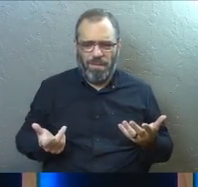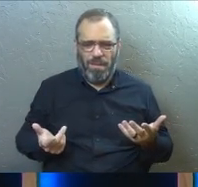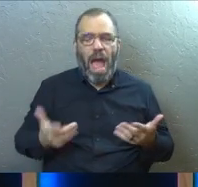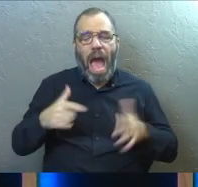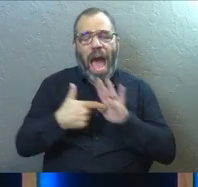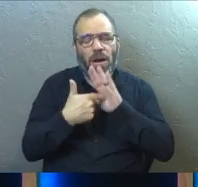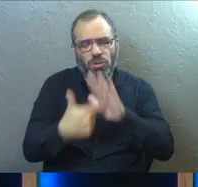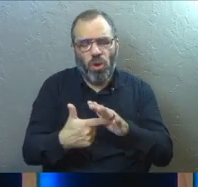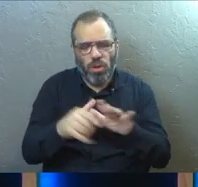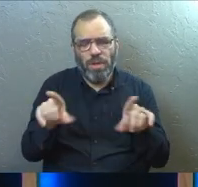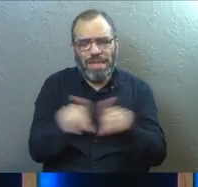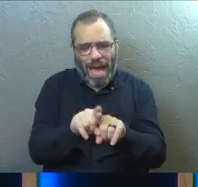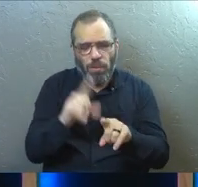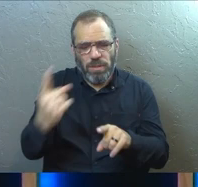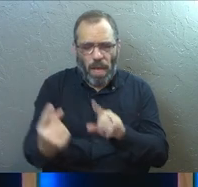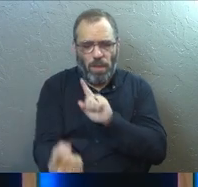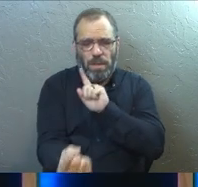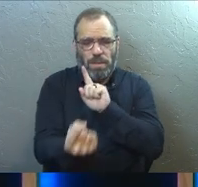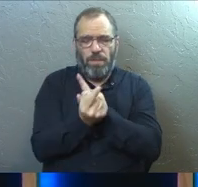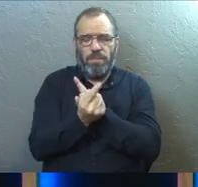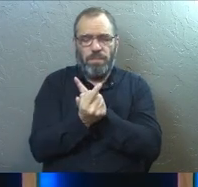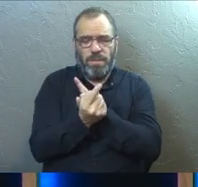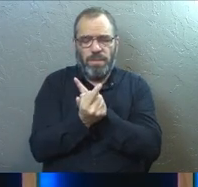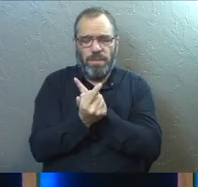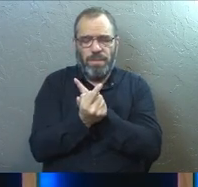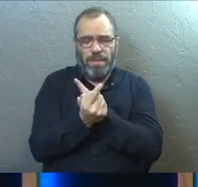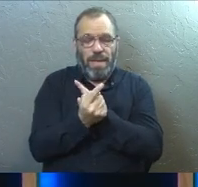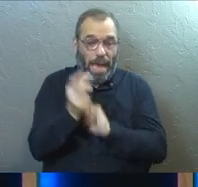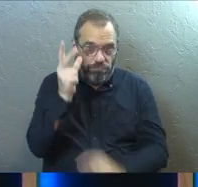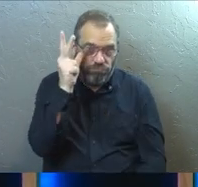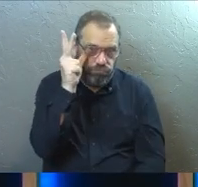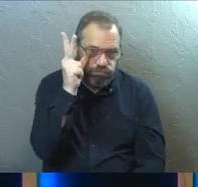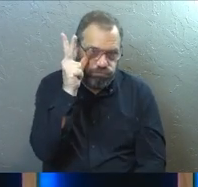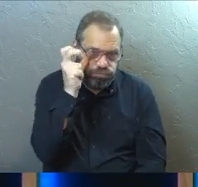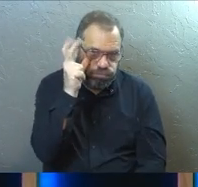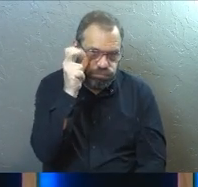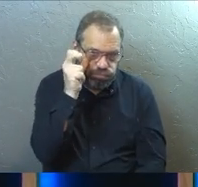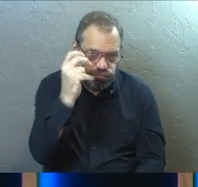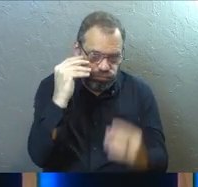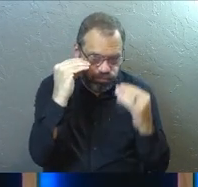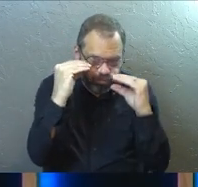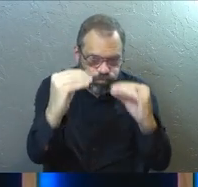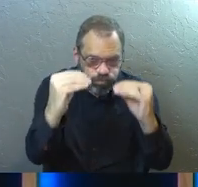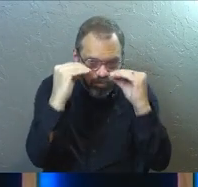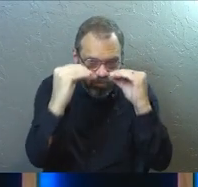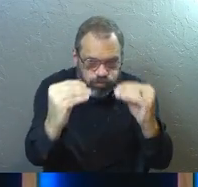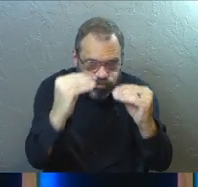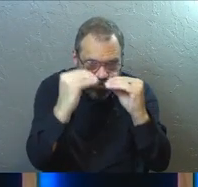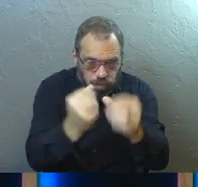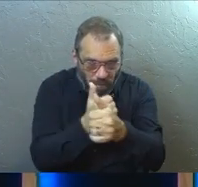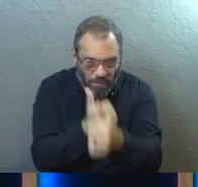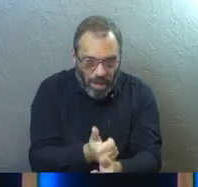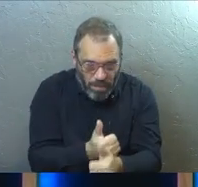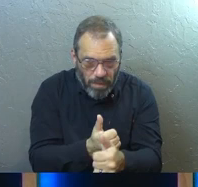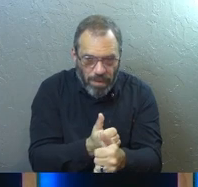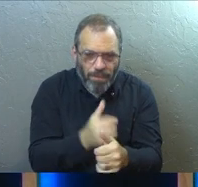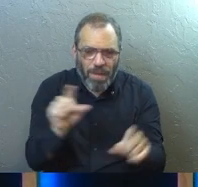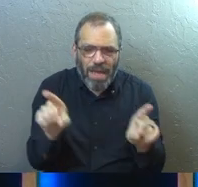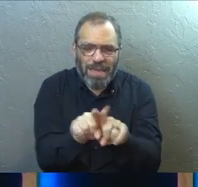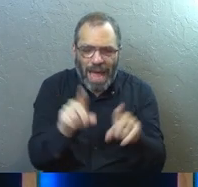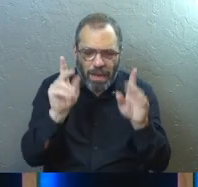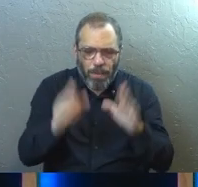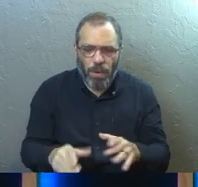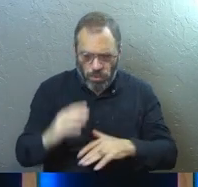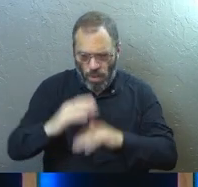I will show you what it's like when someone comes to me and they listen to my teaching and then follows it. It's